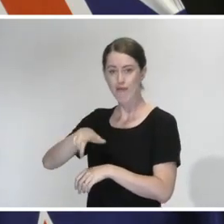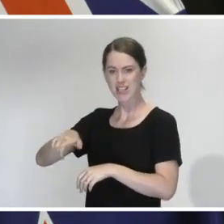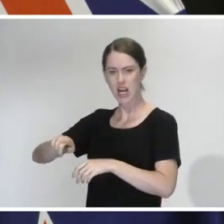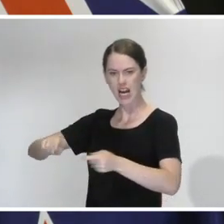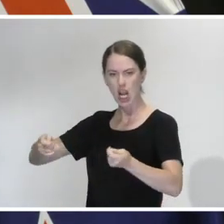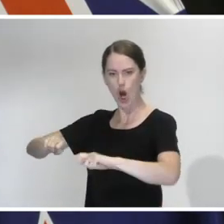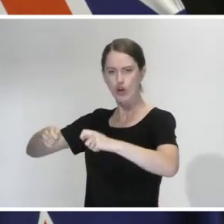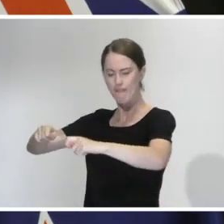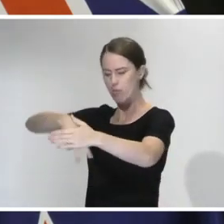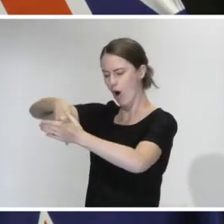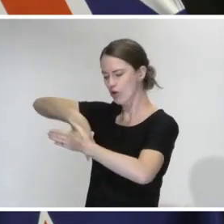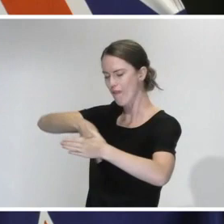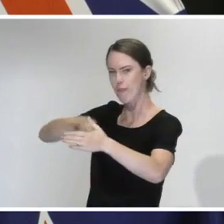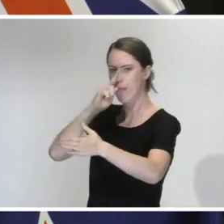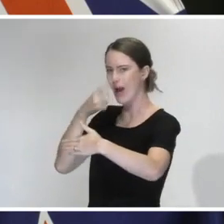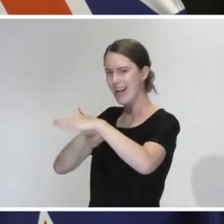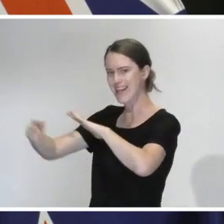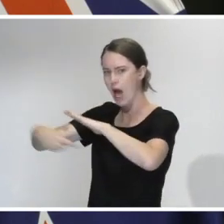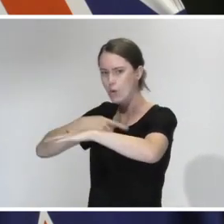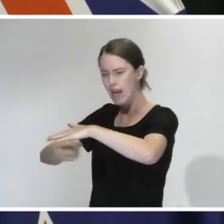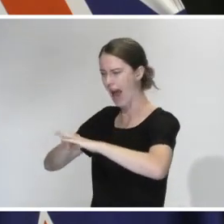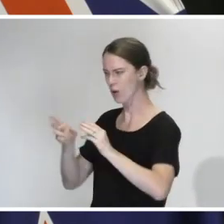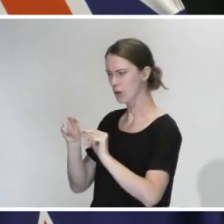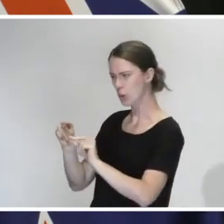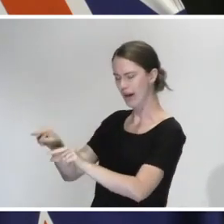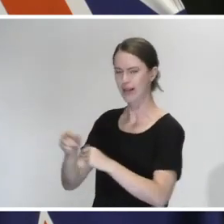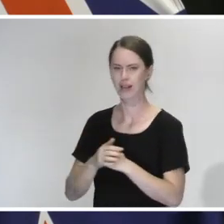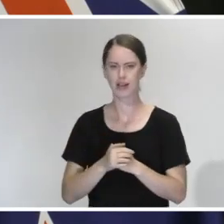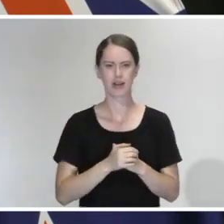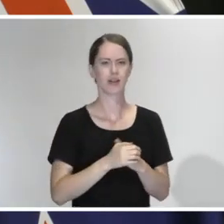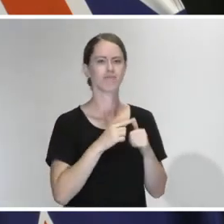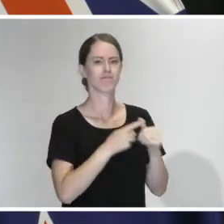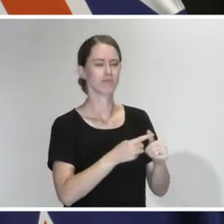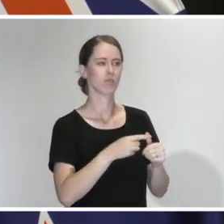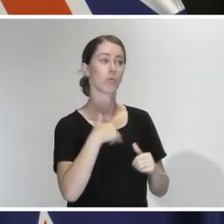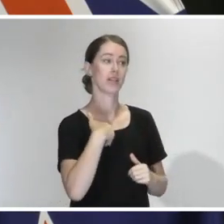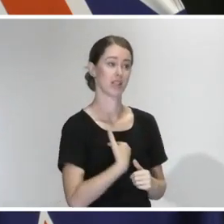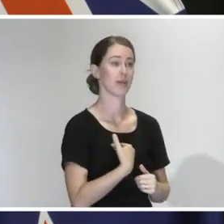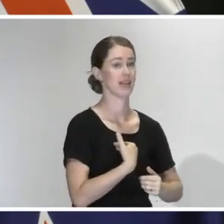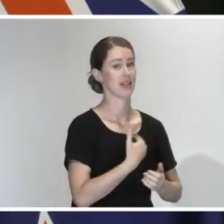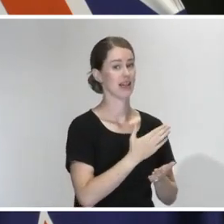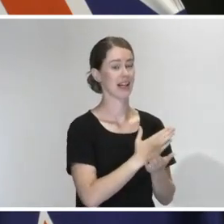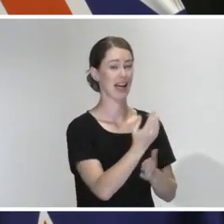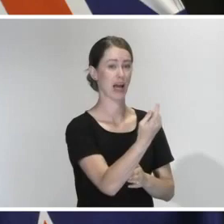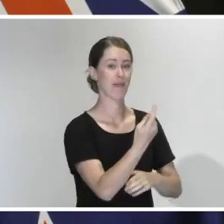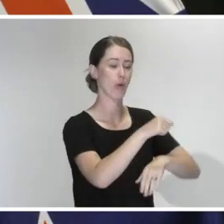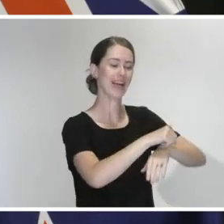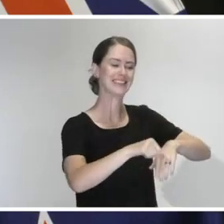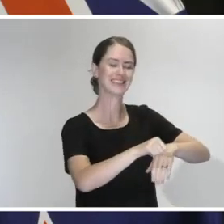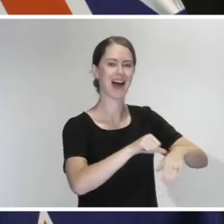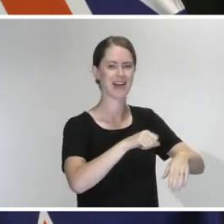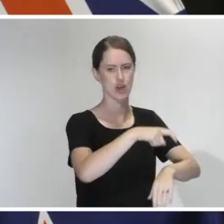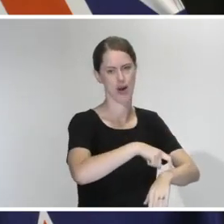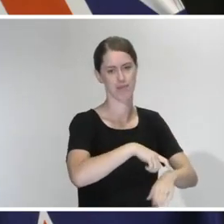how would you block off that region? Yeah, I think we do need to send a clear message as we come into Easter. The same